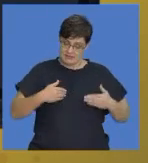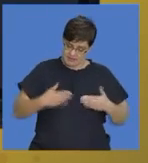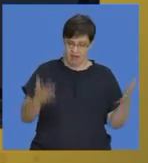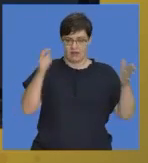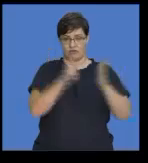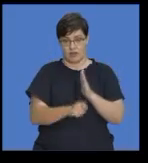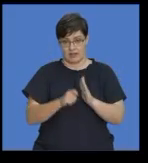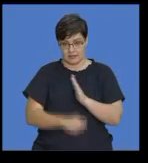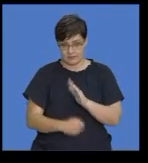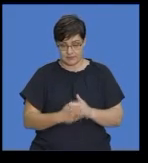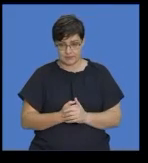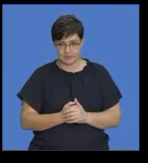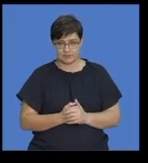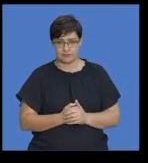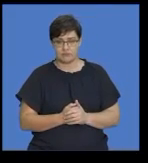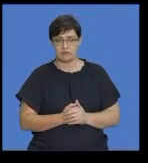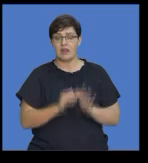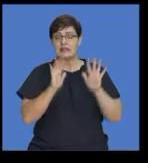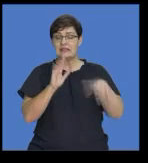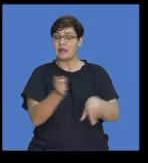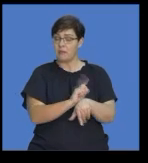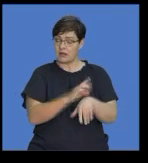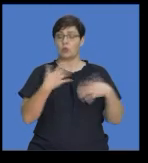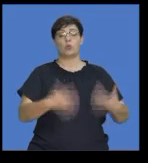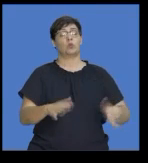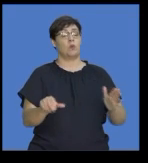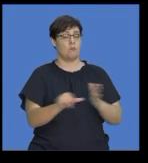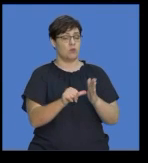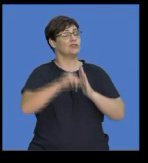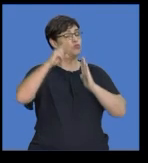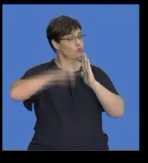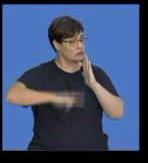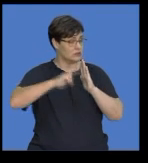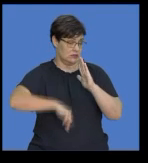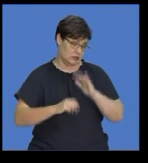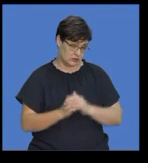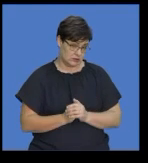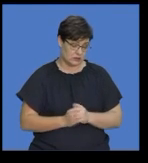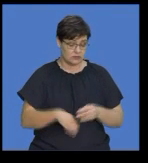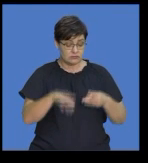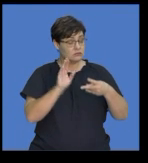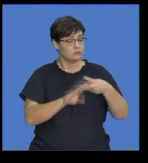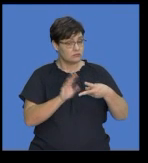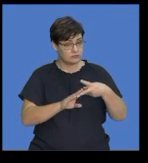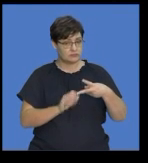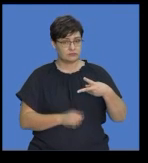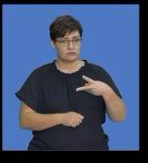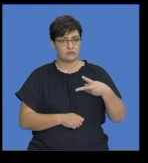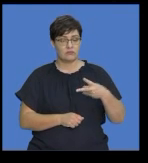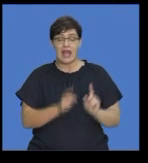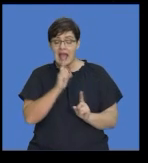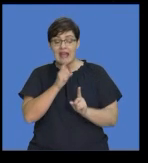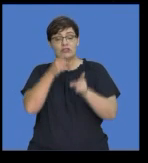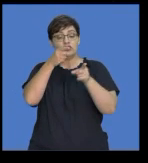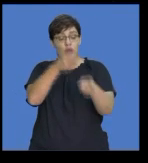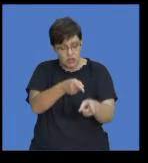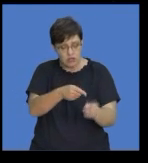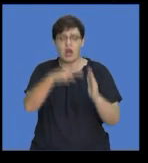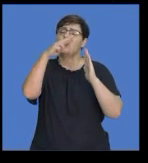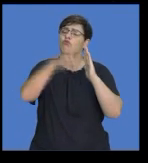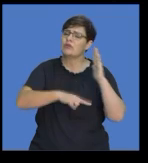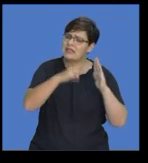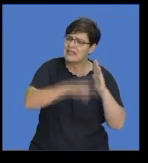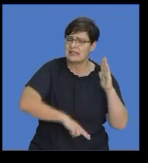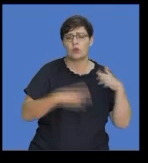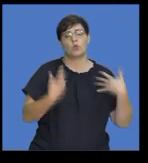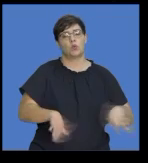So the 10 minute reading time is very important. So it's also very important to read the instructions. Okay. And